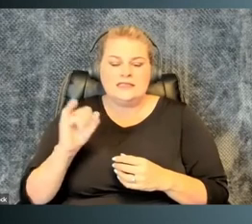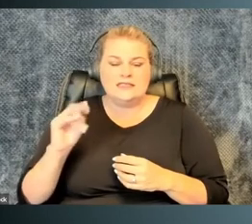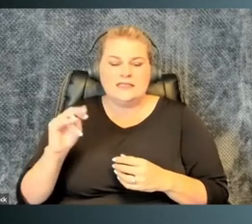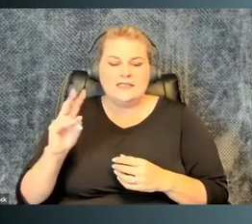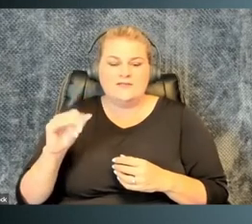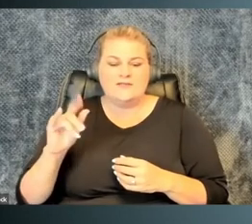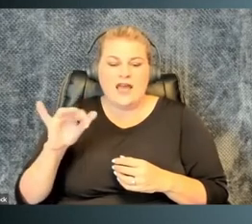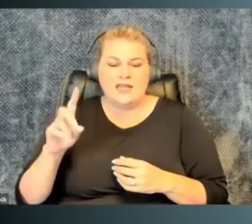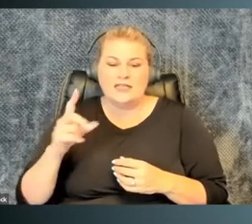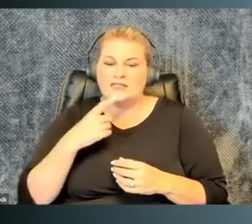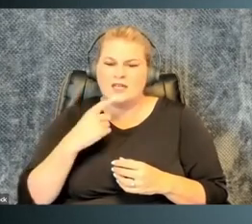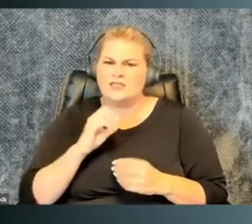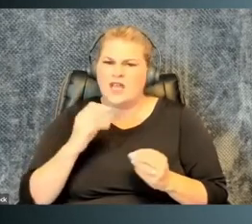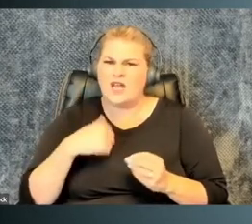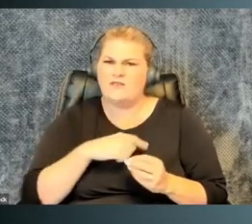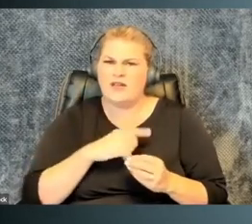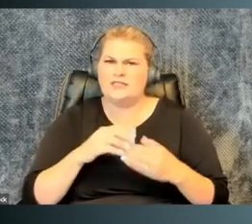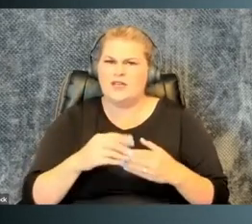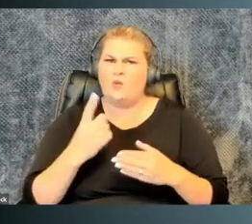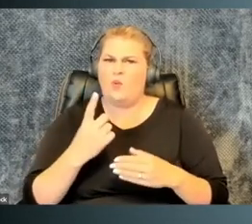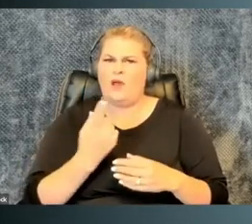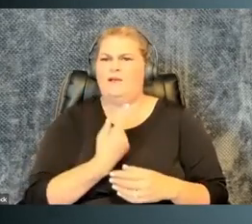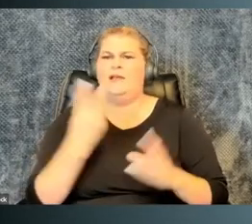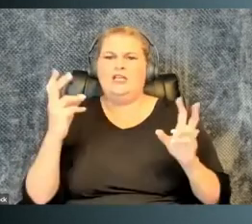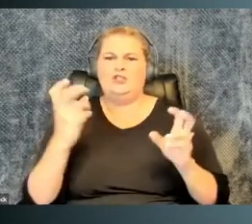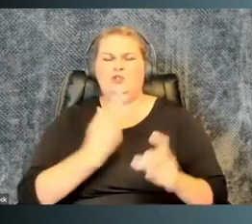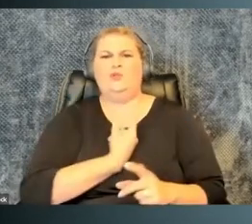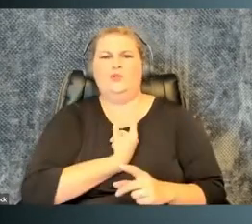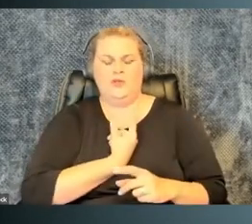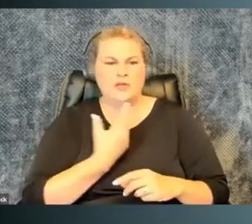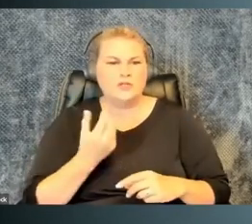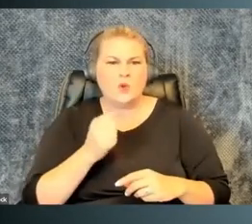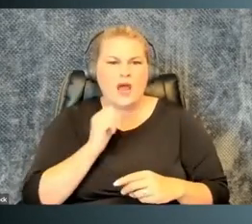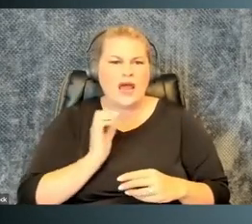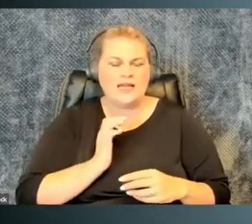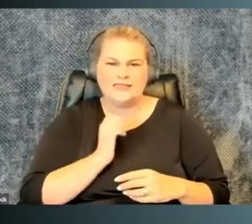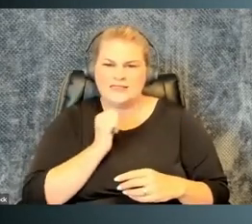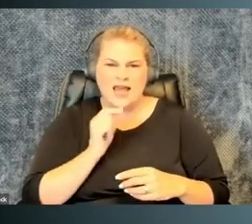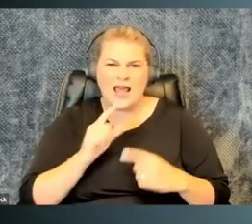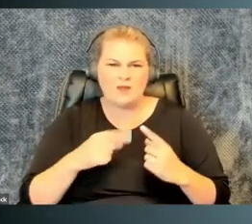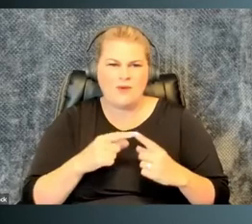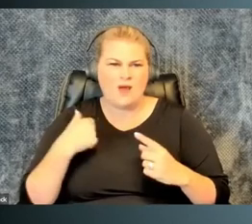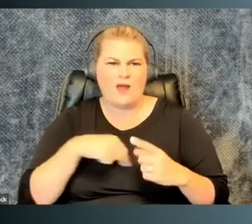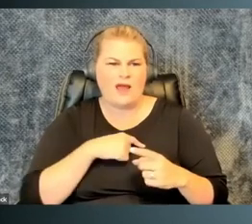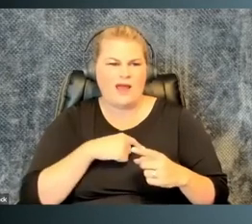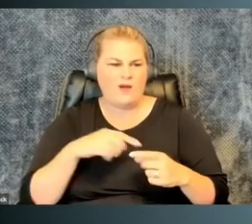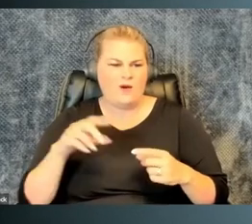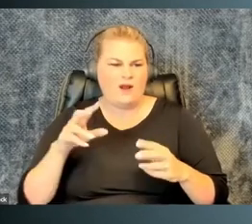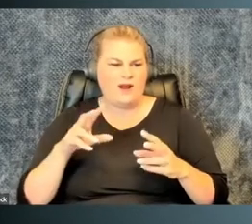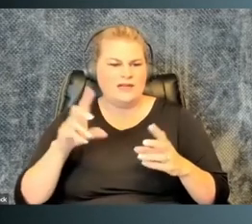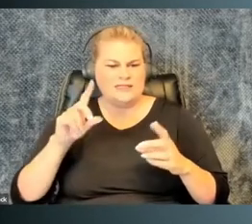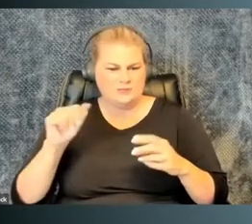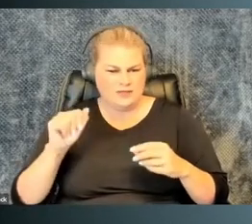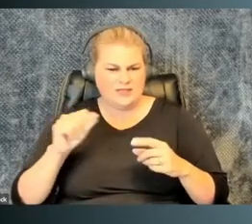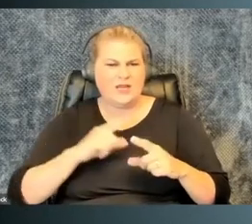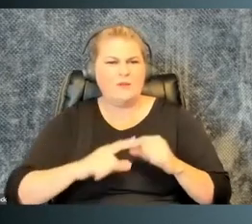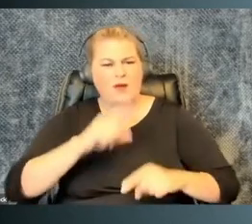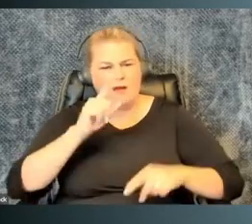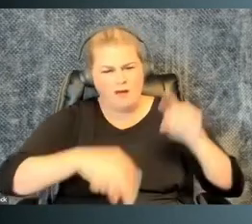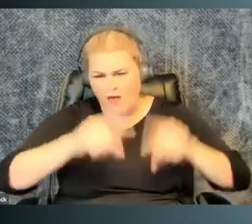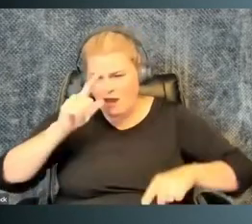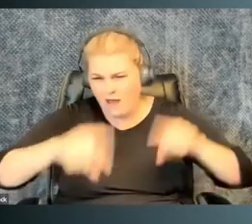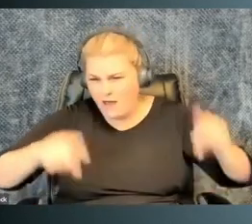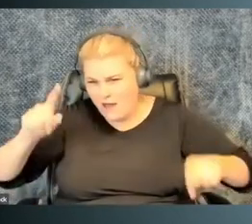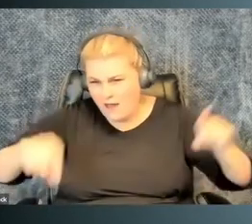talks about how none of us lead one-issue lives, and so our community shouldn't just be about disability when we gather as